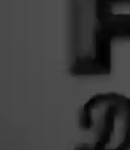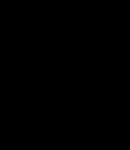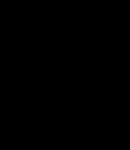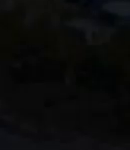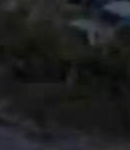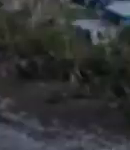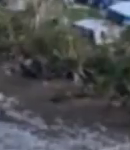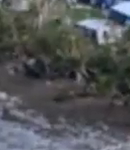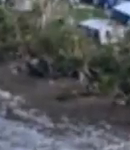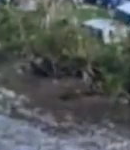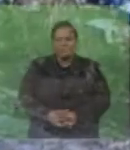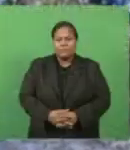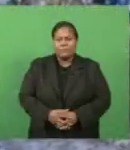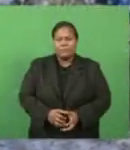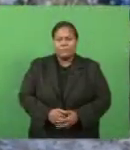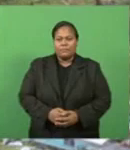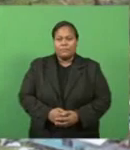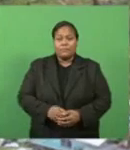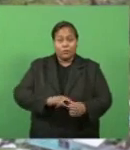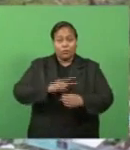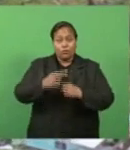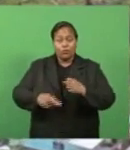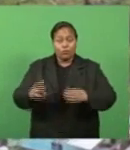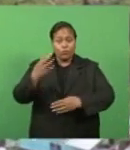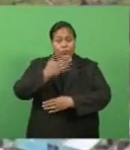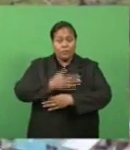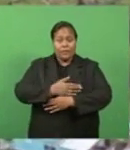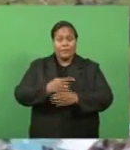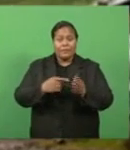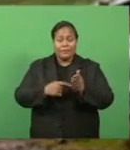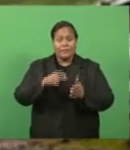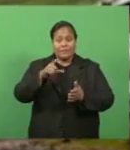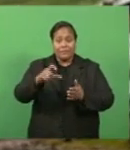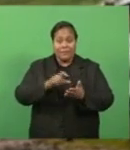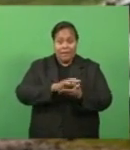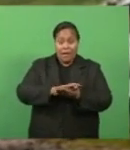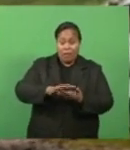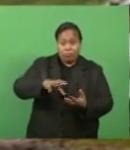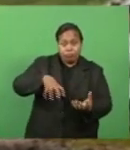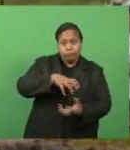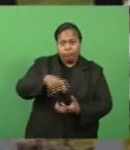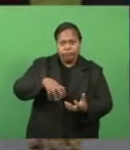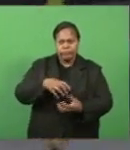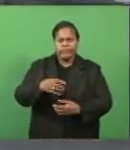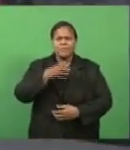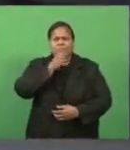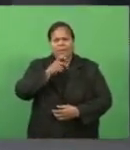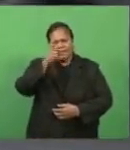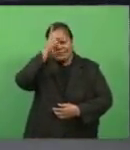Tashki Dharakan. In the news tonight, TC Herald claims life of Kandavu Farma.